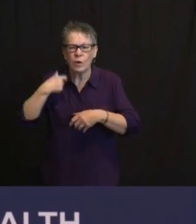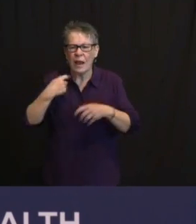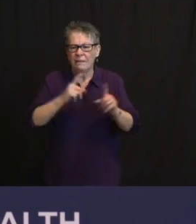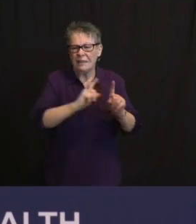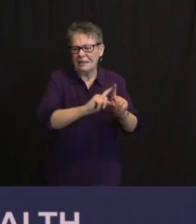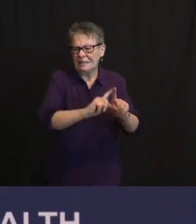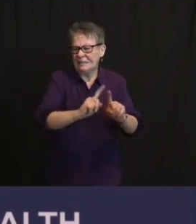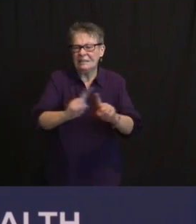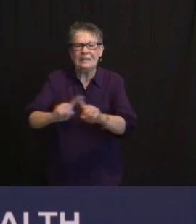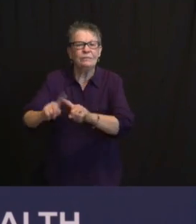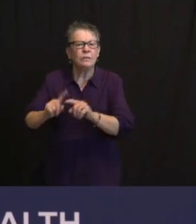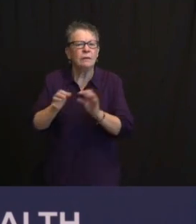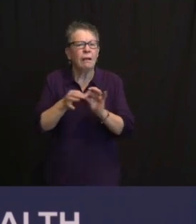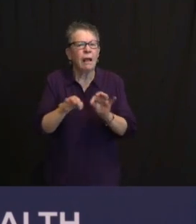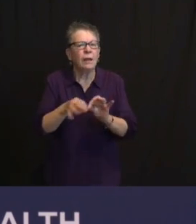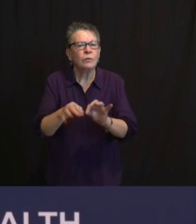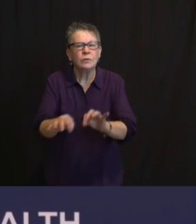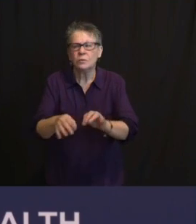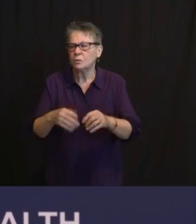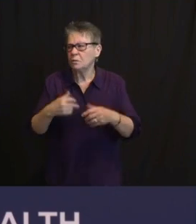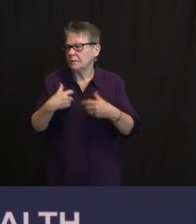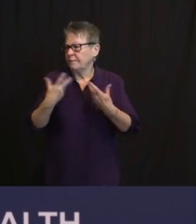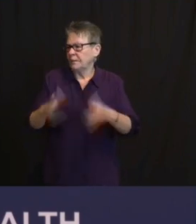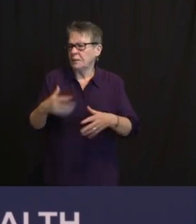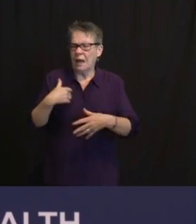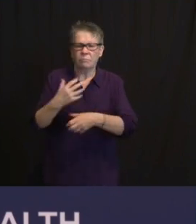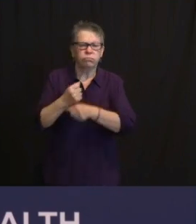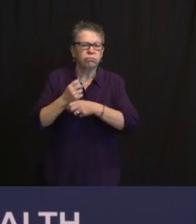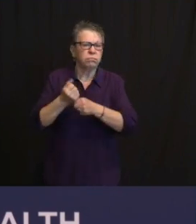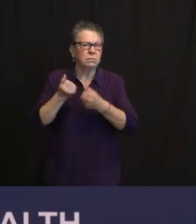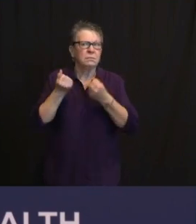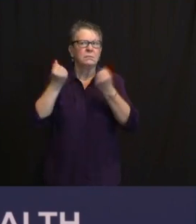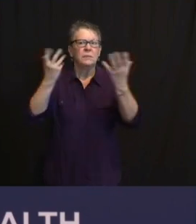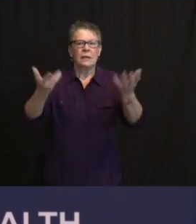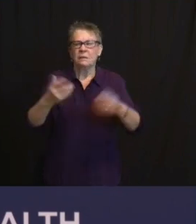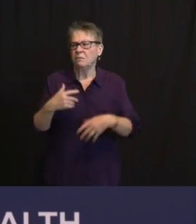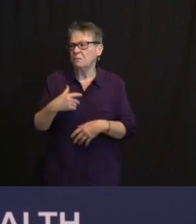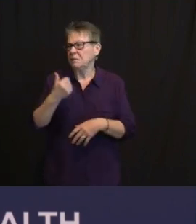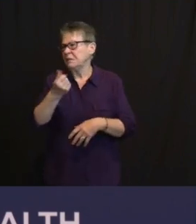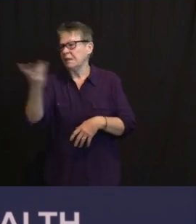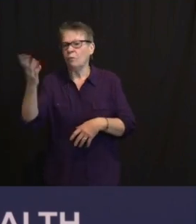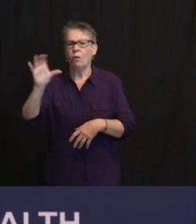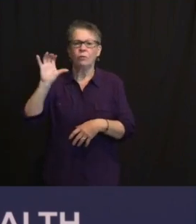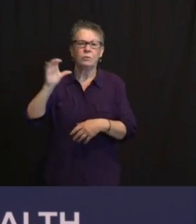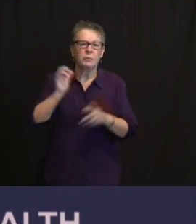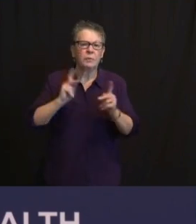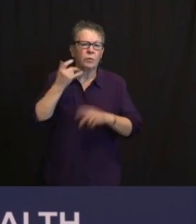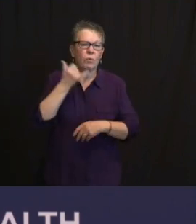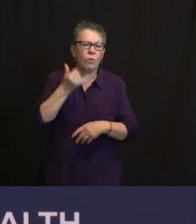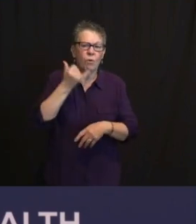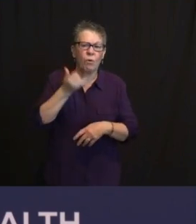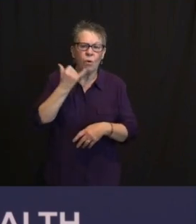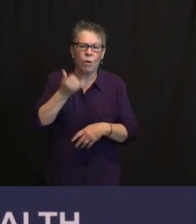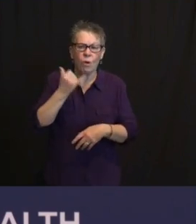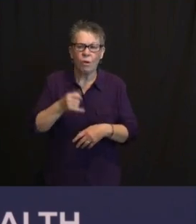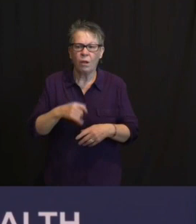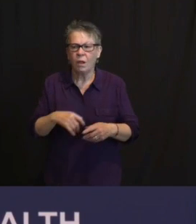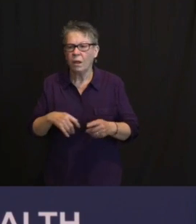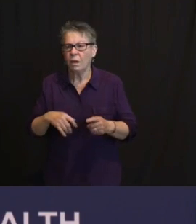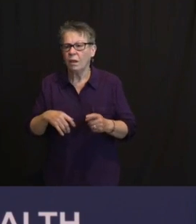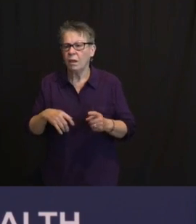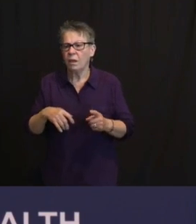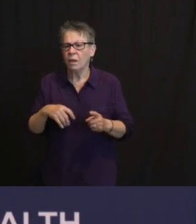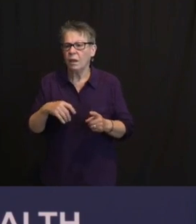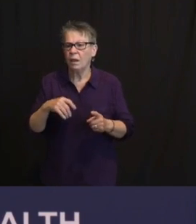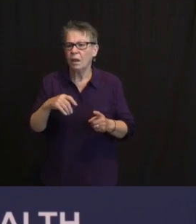ARE ANSWERING THE PHONES. ON THE WEBSITE REGISTRATION SIDE, WE HAD SOME SERIOUS VENDOR ISSUES, WHICH